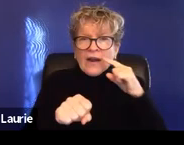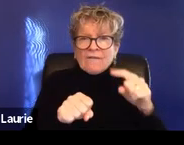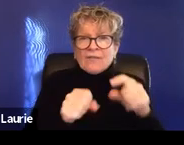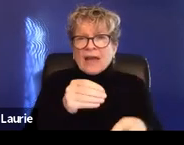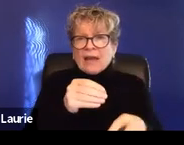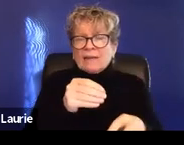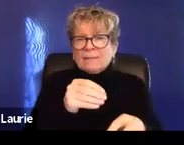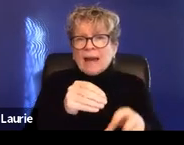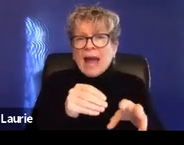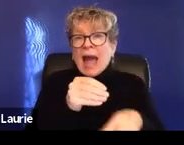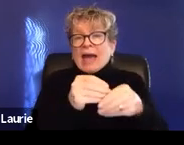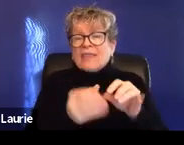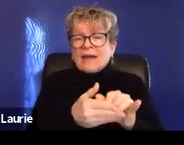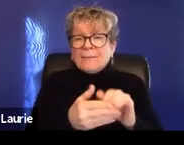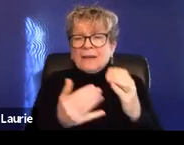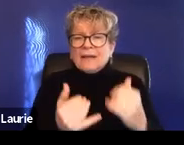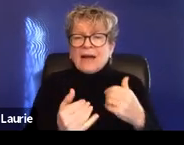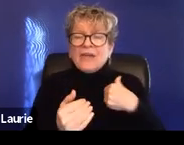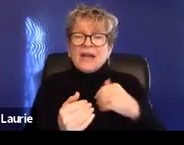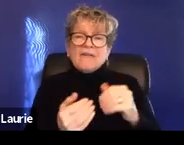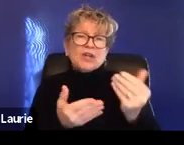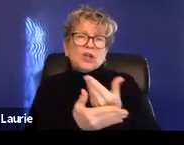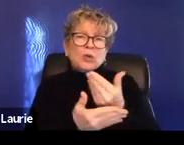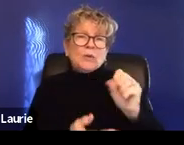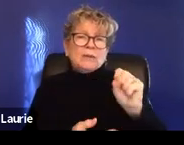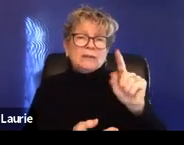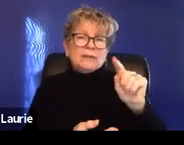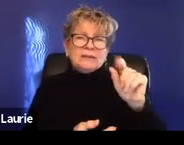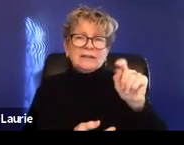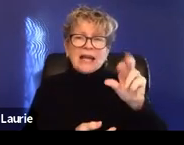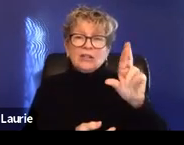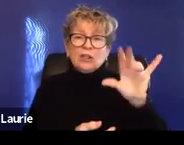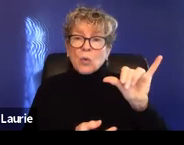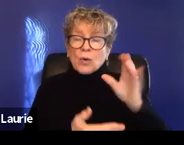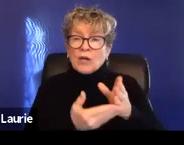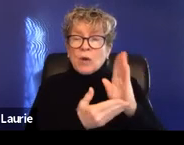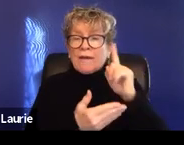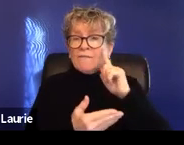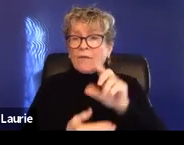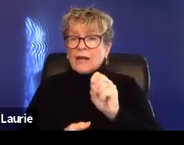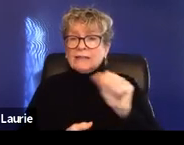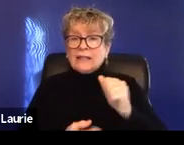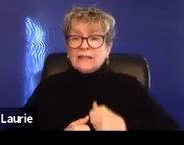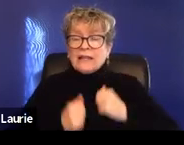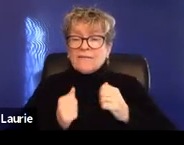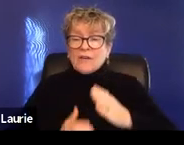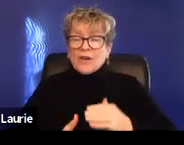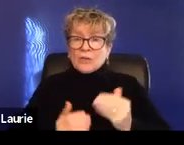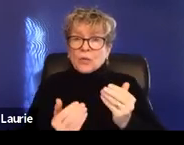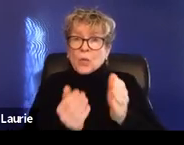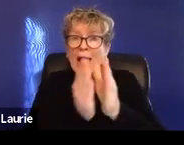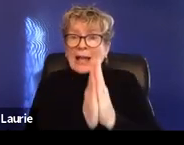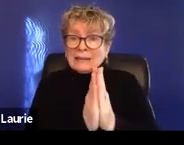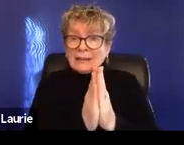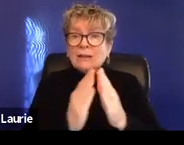but there now is that new statutory right for a sexual assault survivor to petition the court to terminate